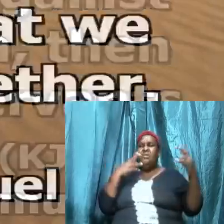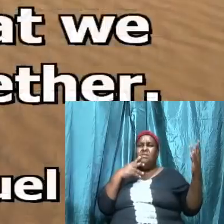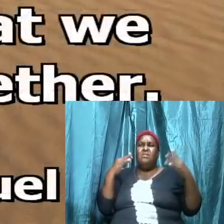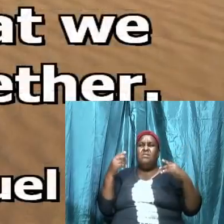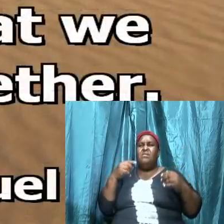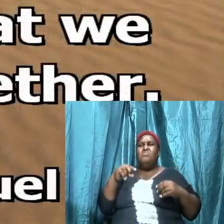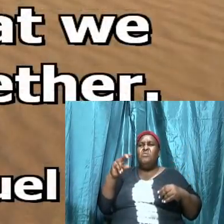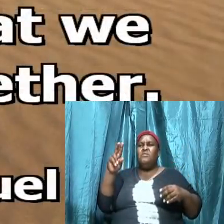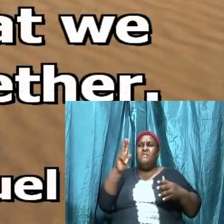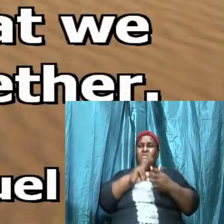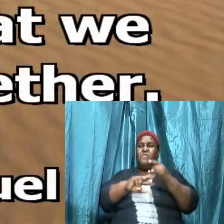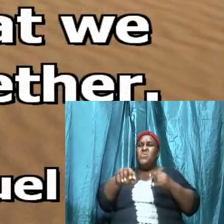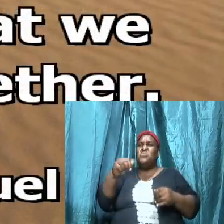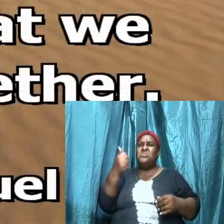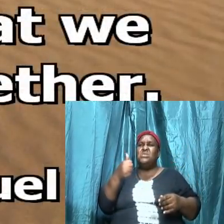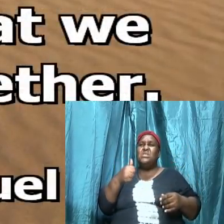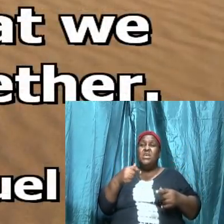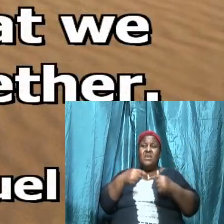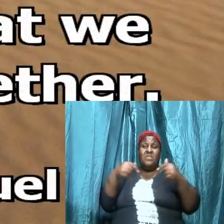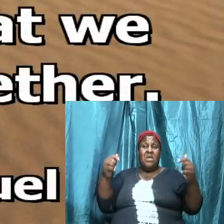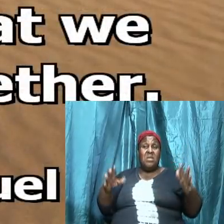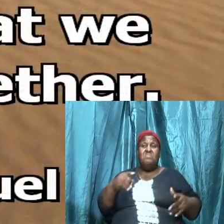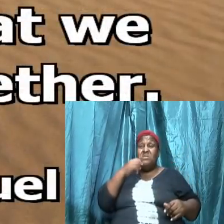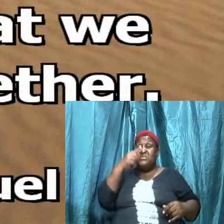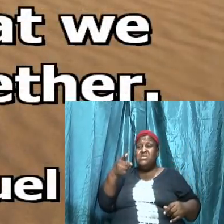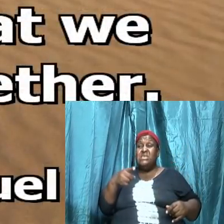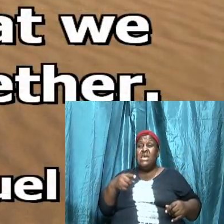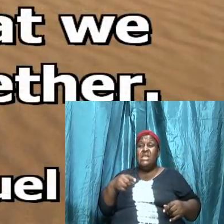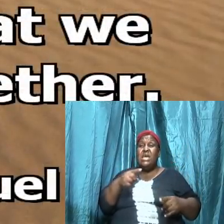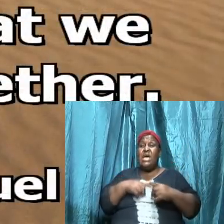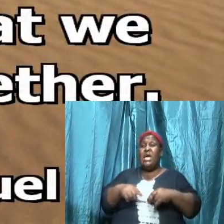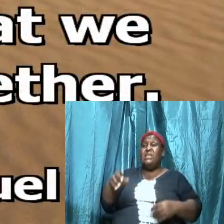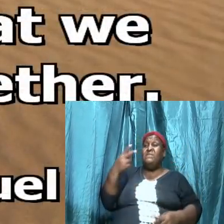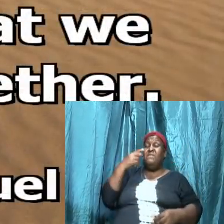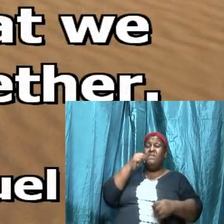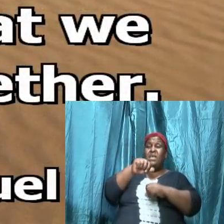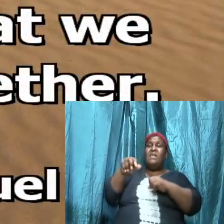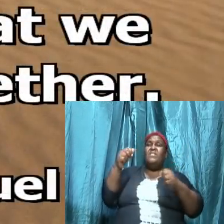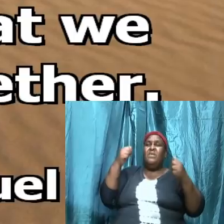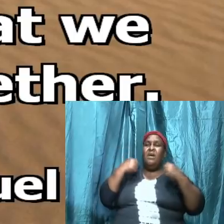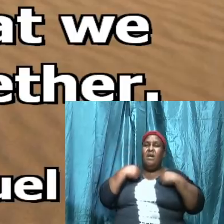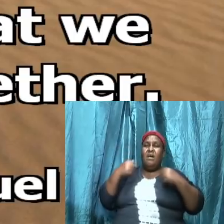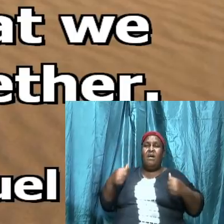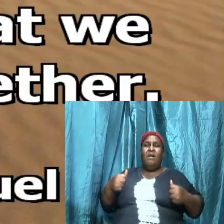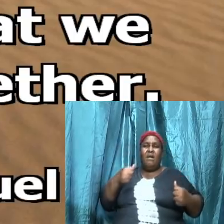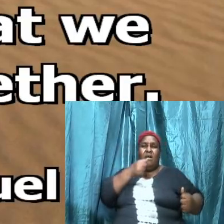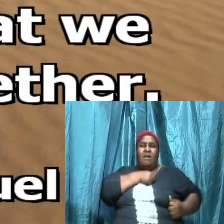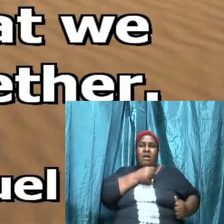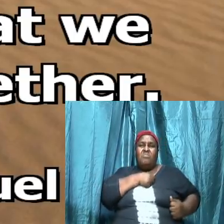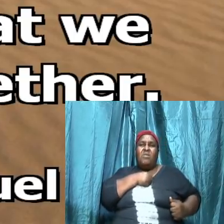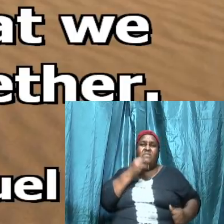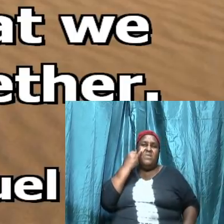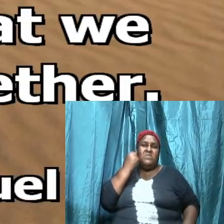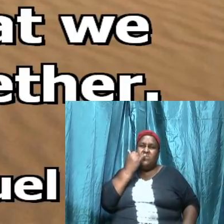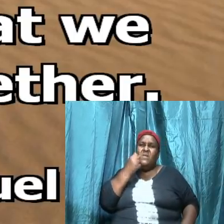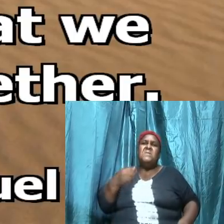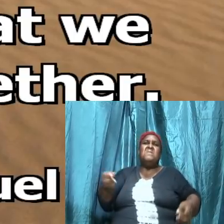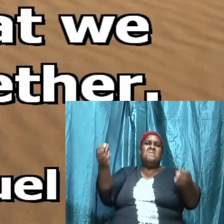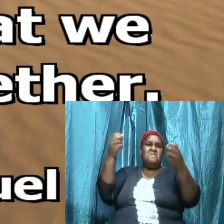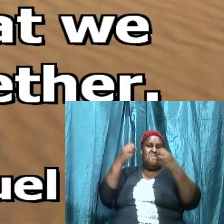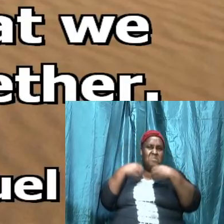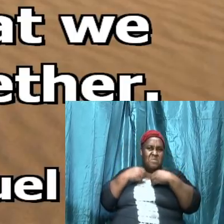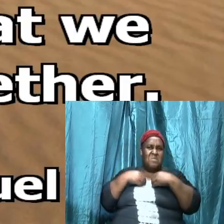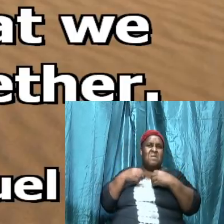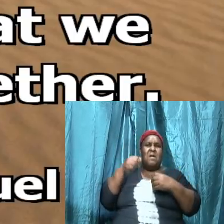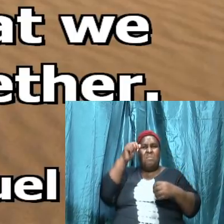here verse 10 and the Philistines said I defy the armies of Israel give me a man that we might fight together